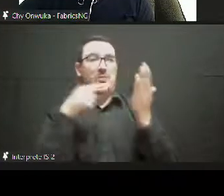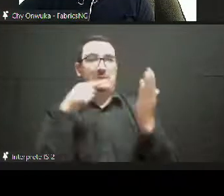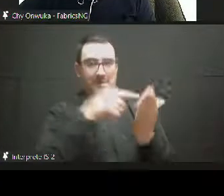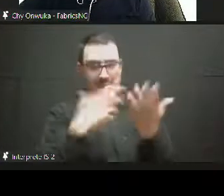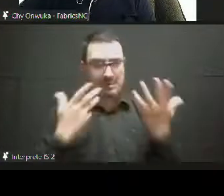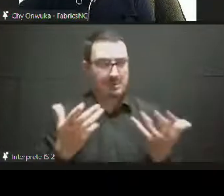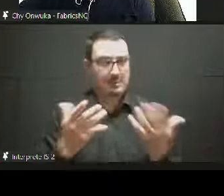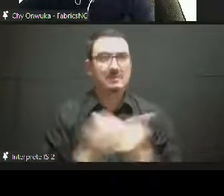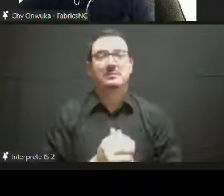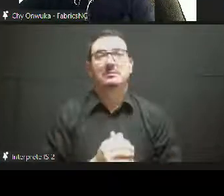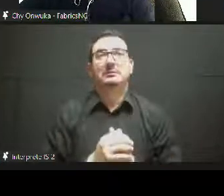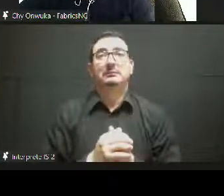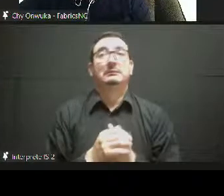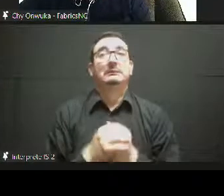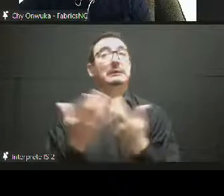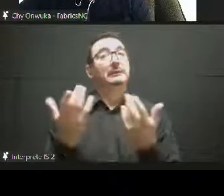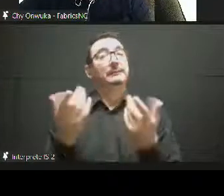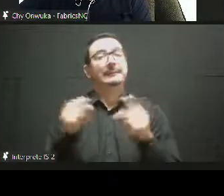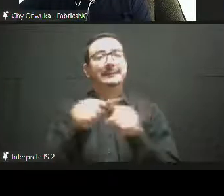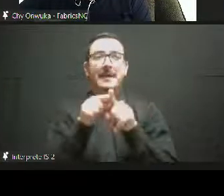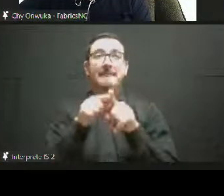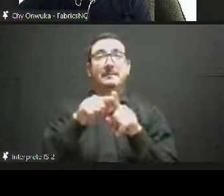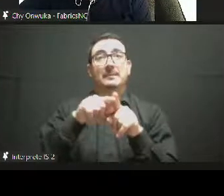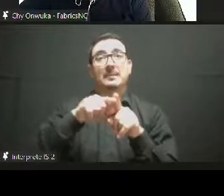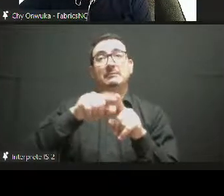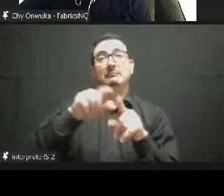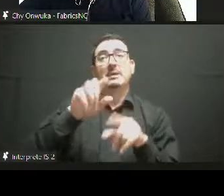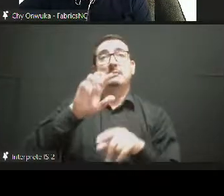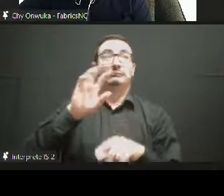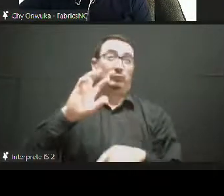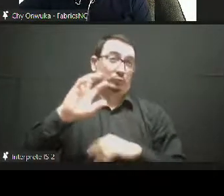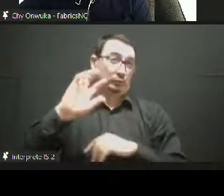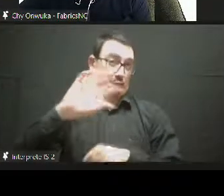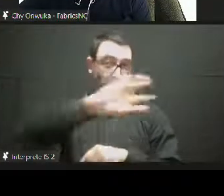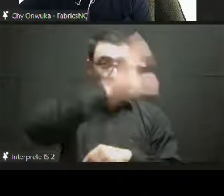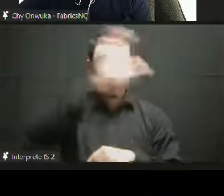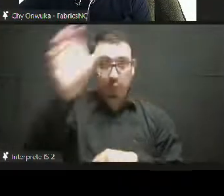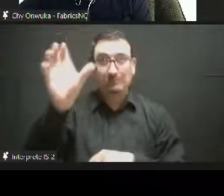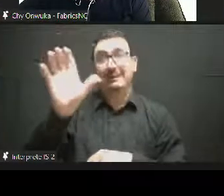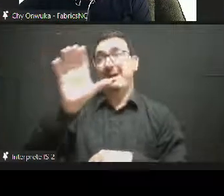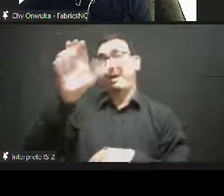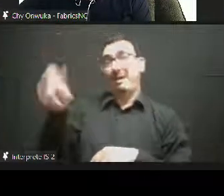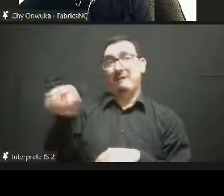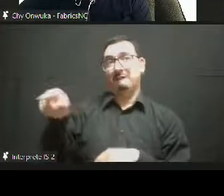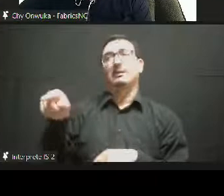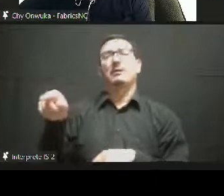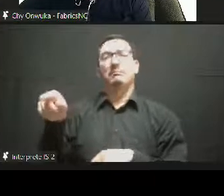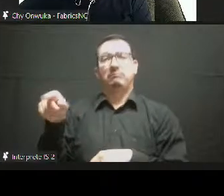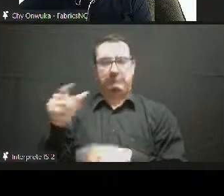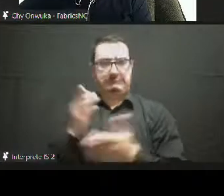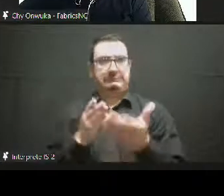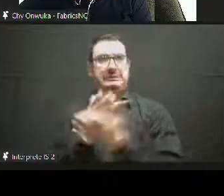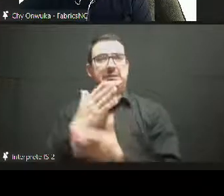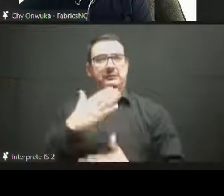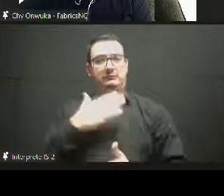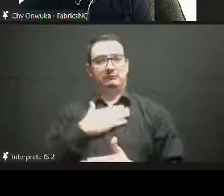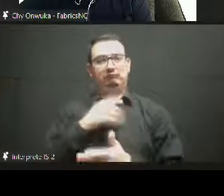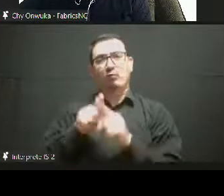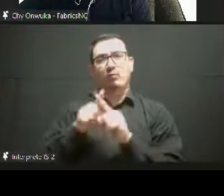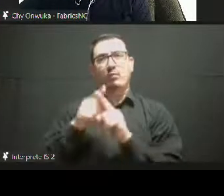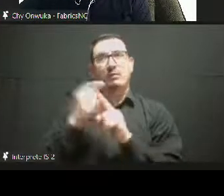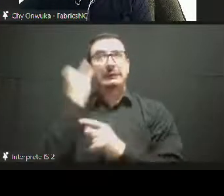by having provisions within the constitution that speak to it. And, uh, this shows, uh, the